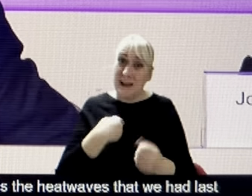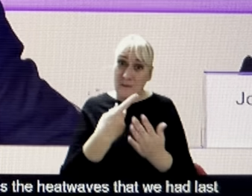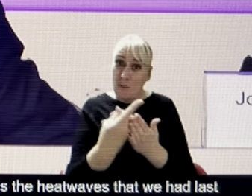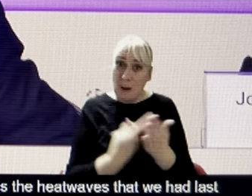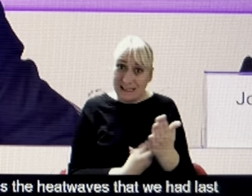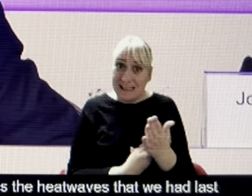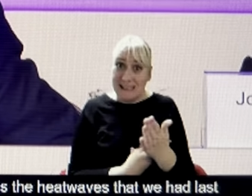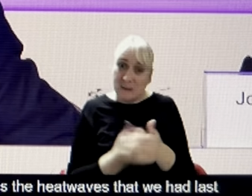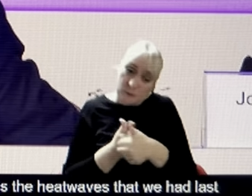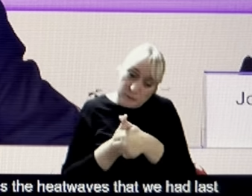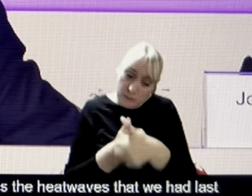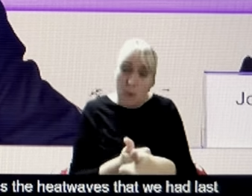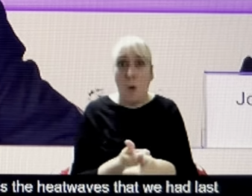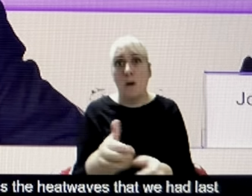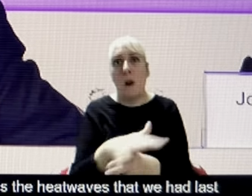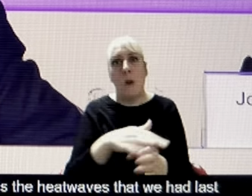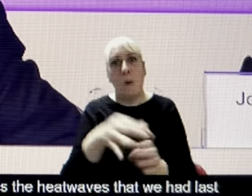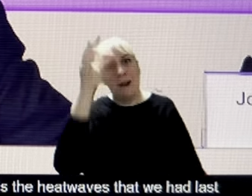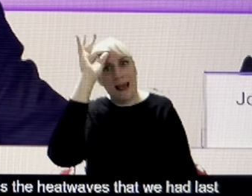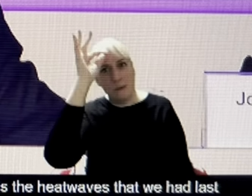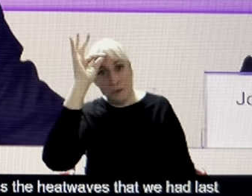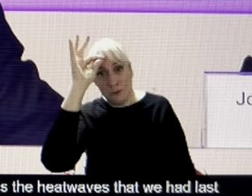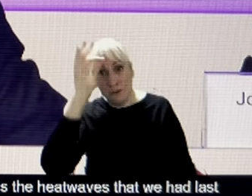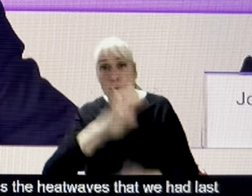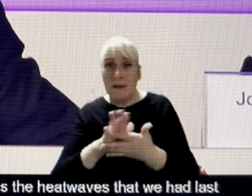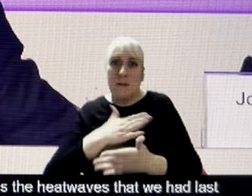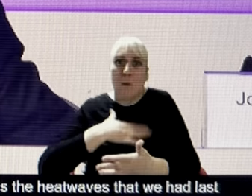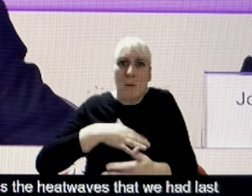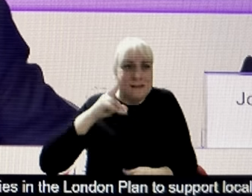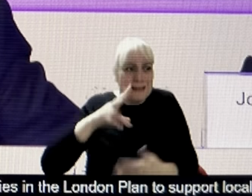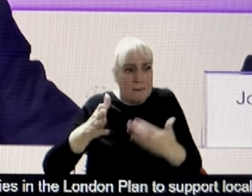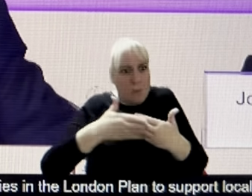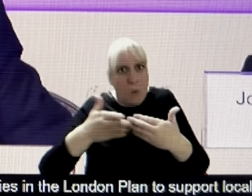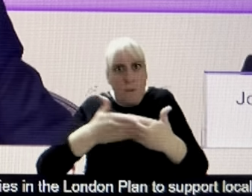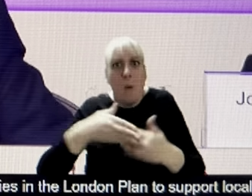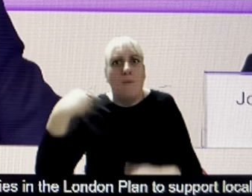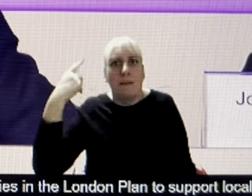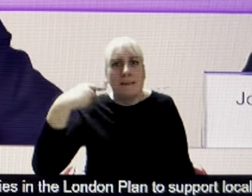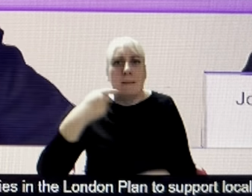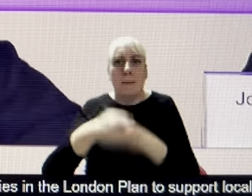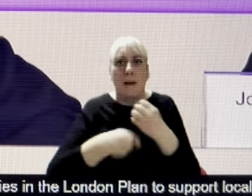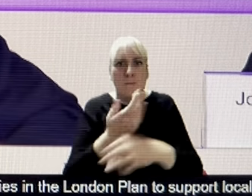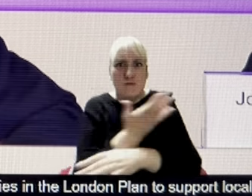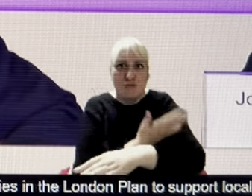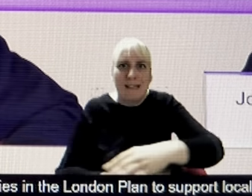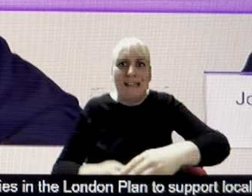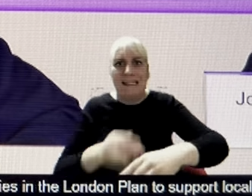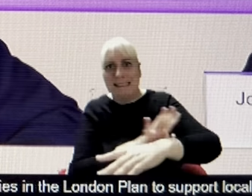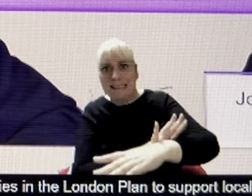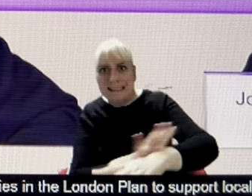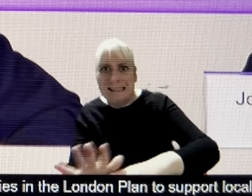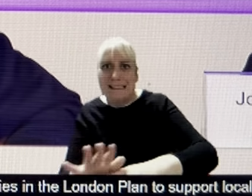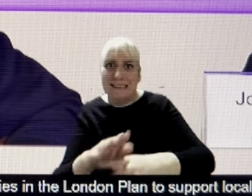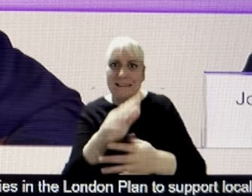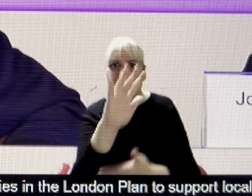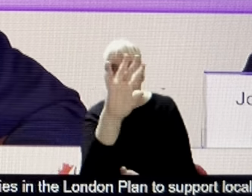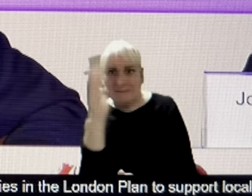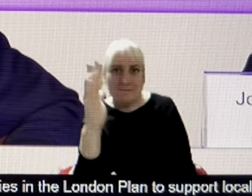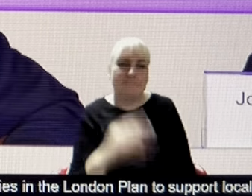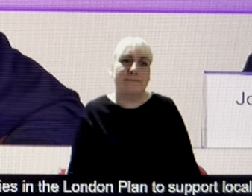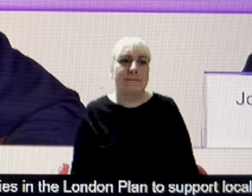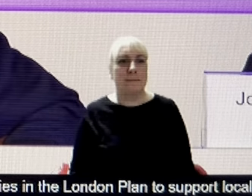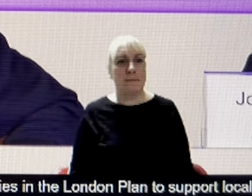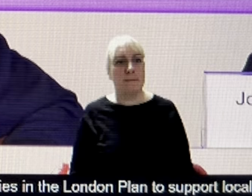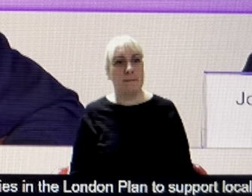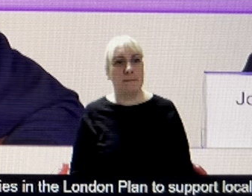and get even more of our city that's green as well. In relation to the second question from the gentleman at the back in Southall, who I think was